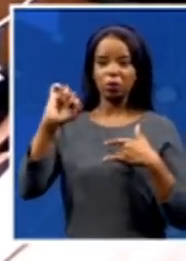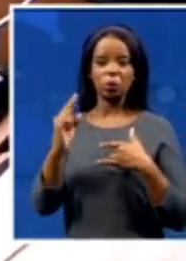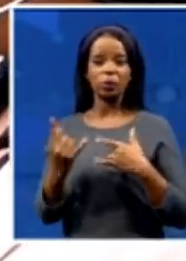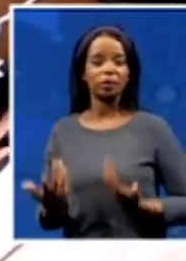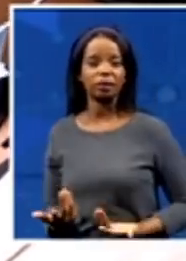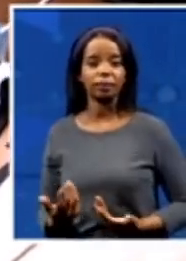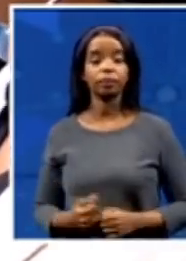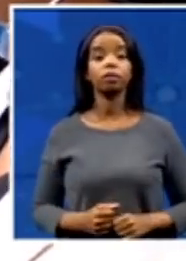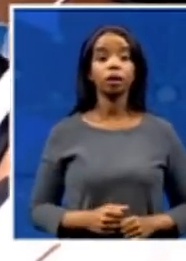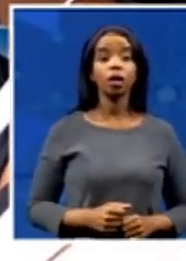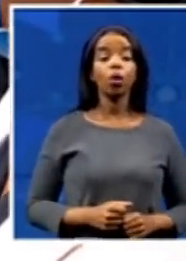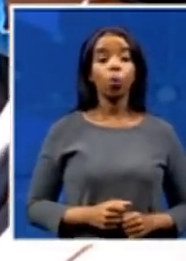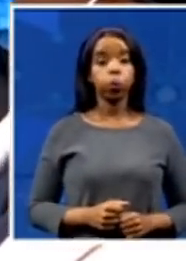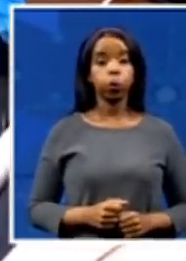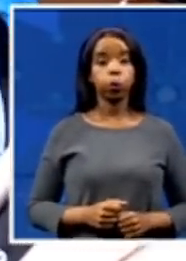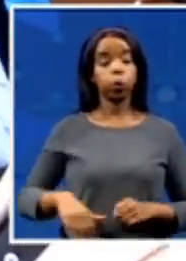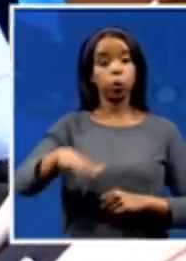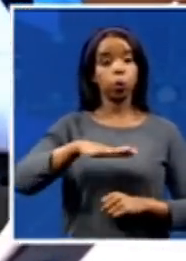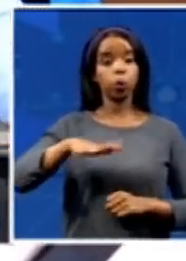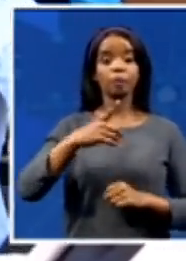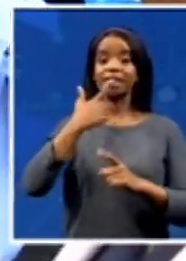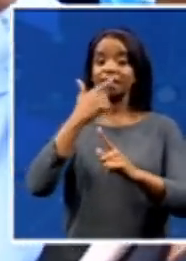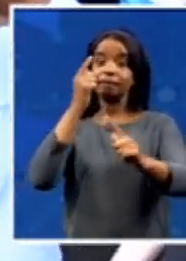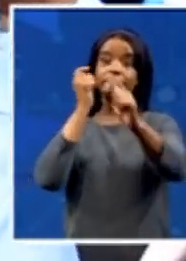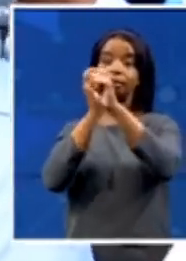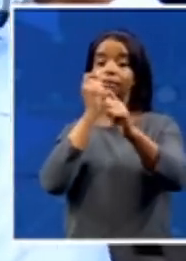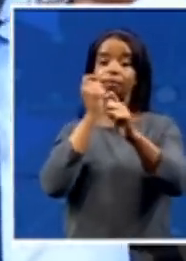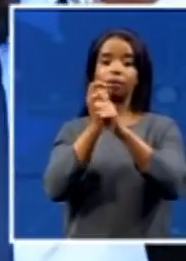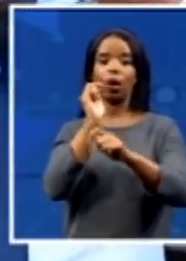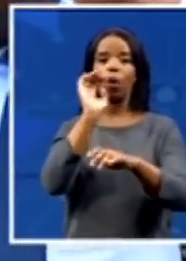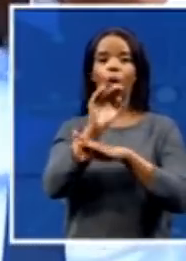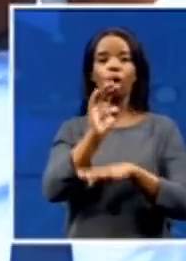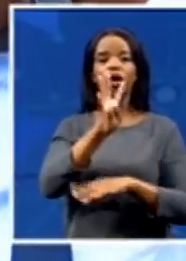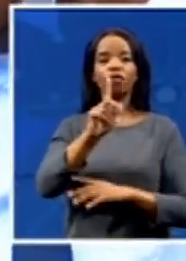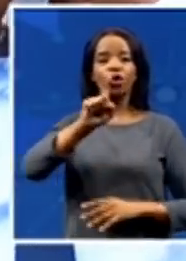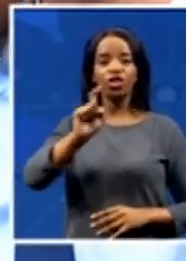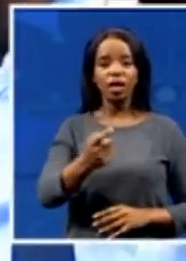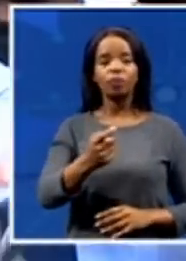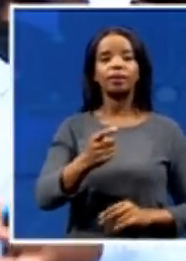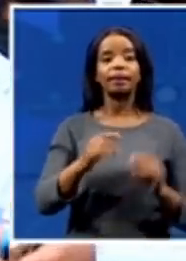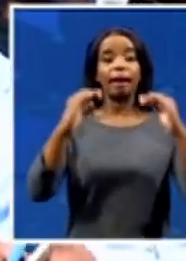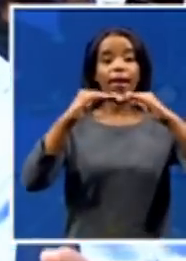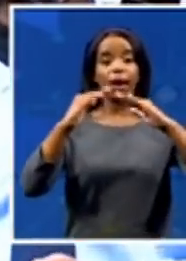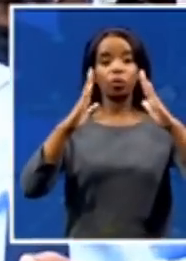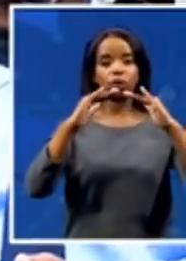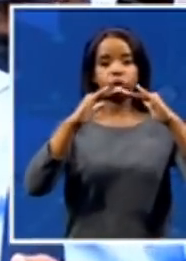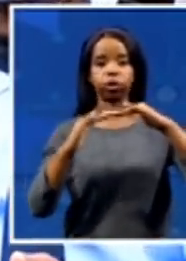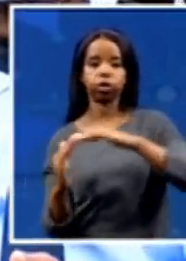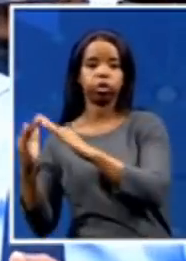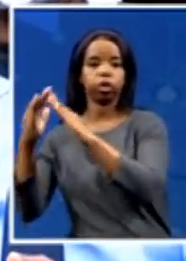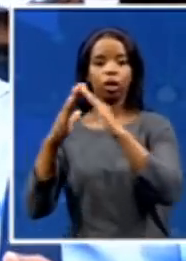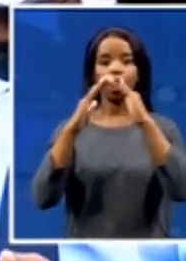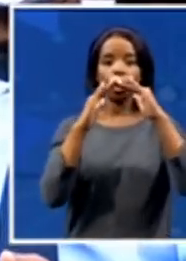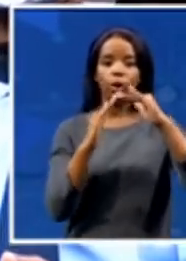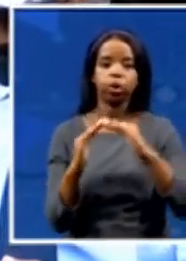that we have seen, houses which have been washed away. We are not only talking about the houses which experience water challenges